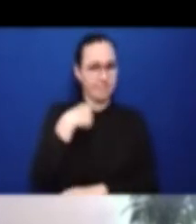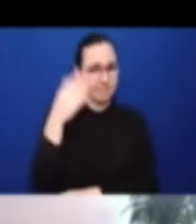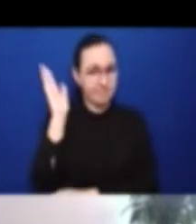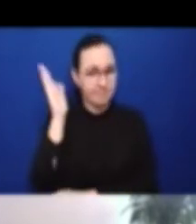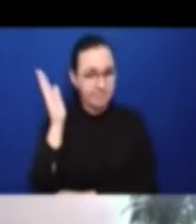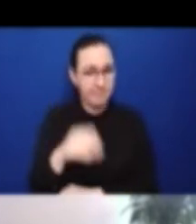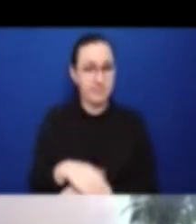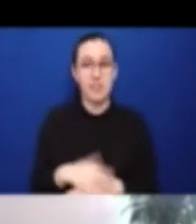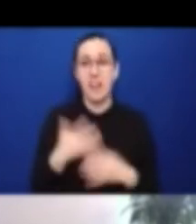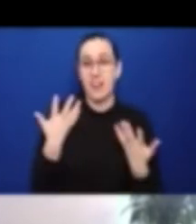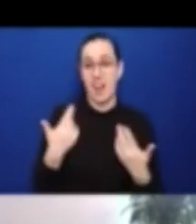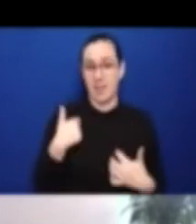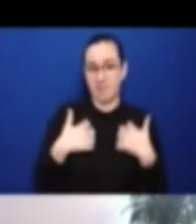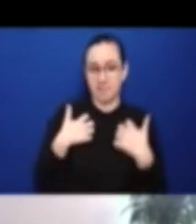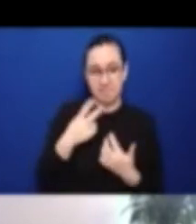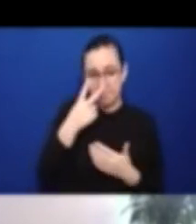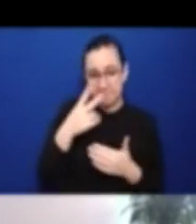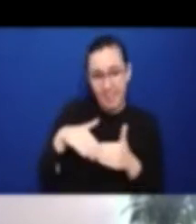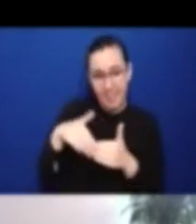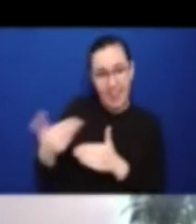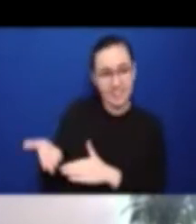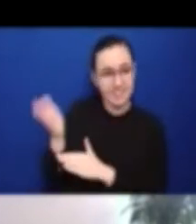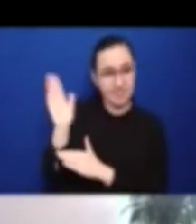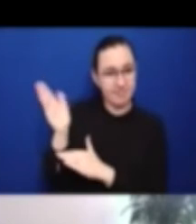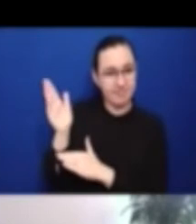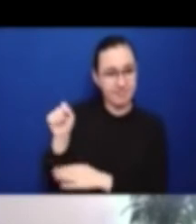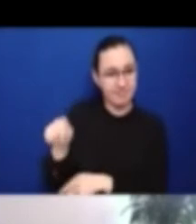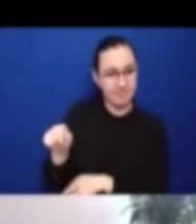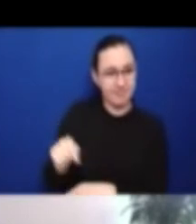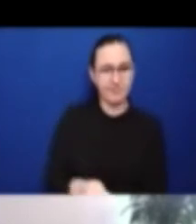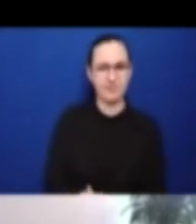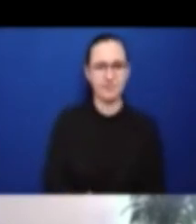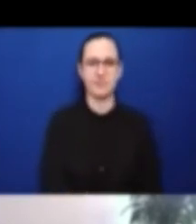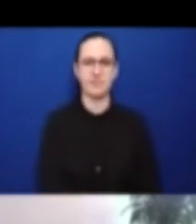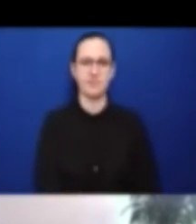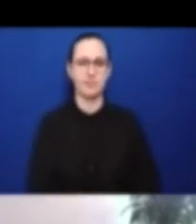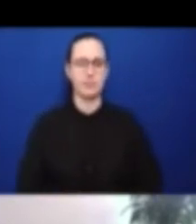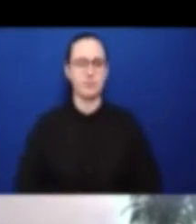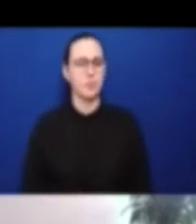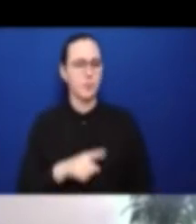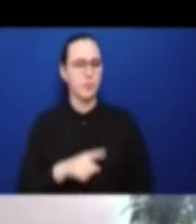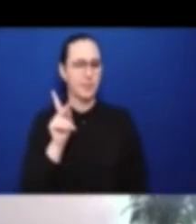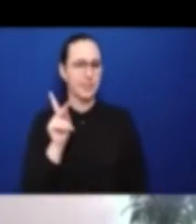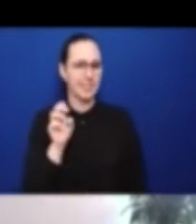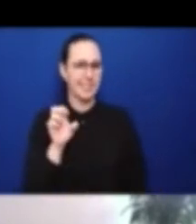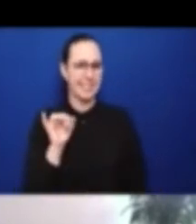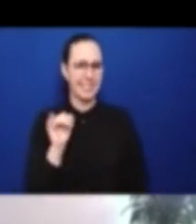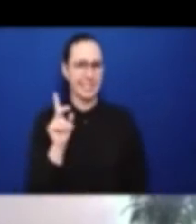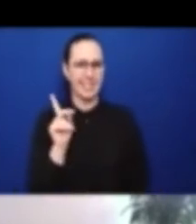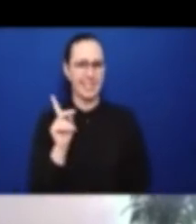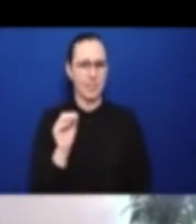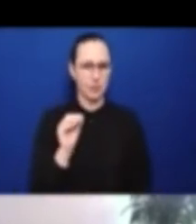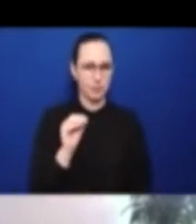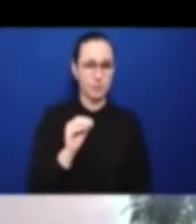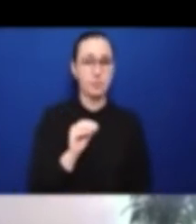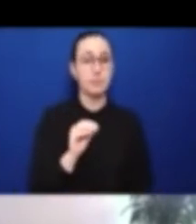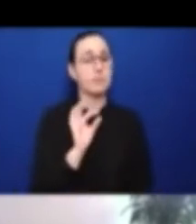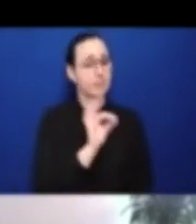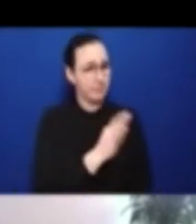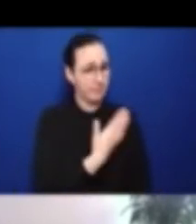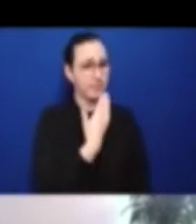Okay, thanks. Thank you so much, Steve. And just before we let the